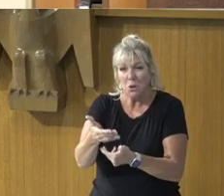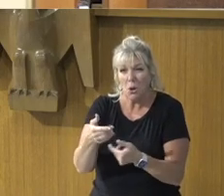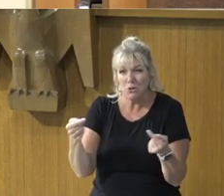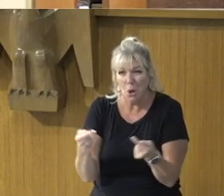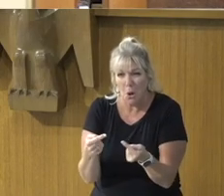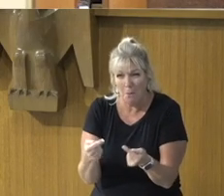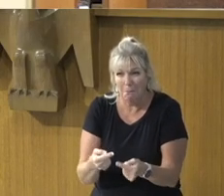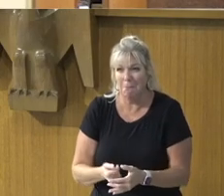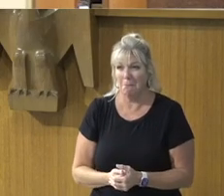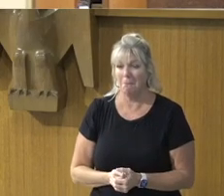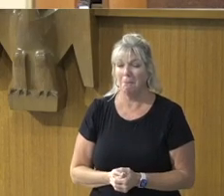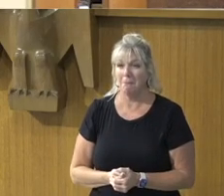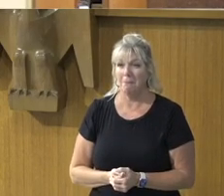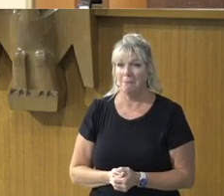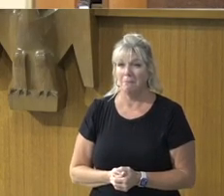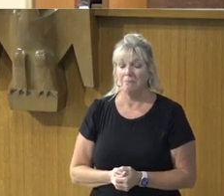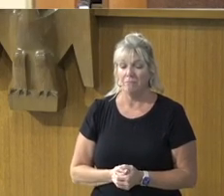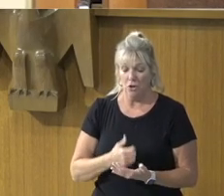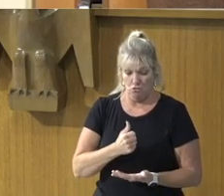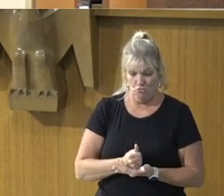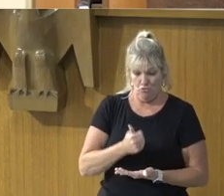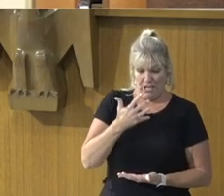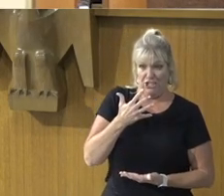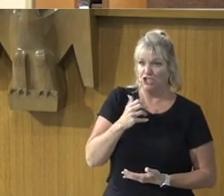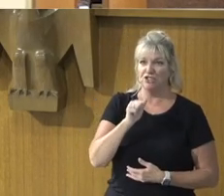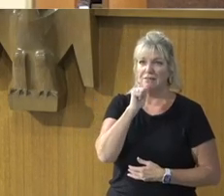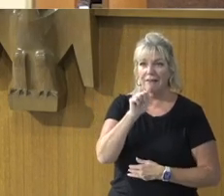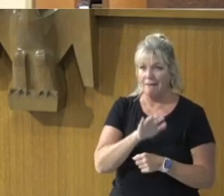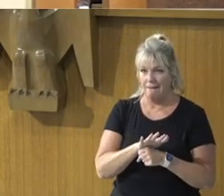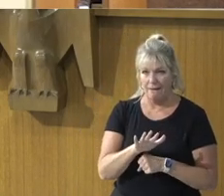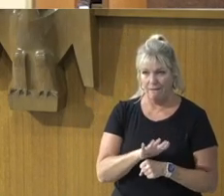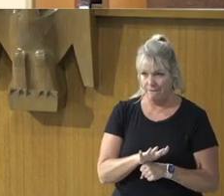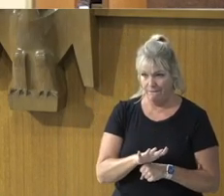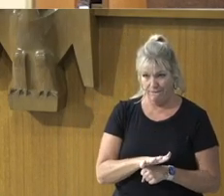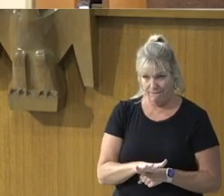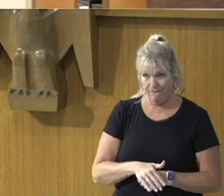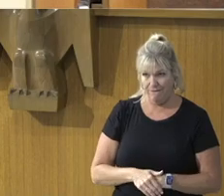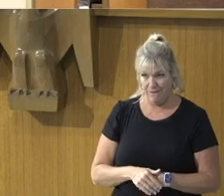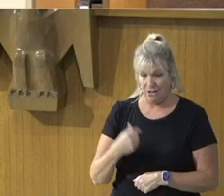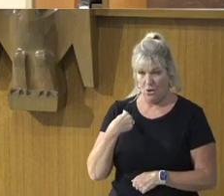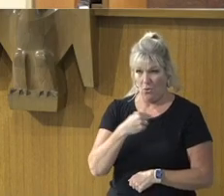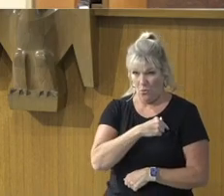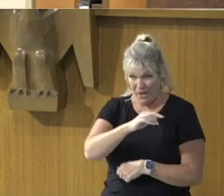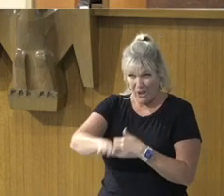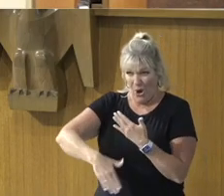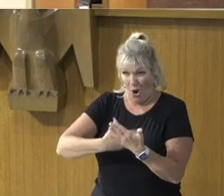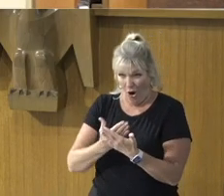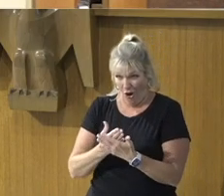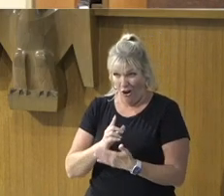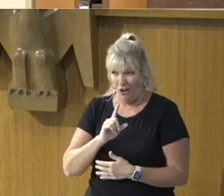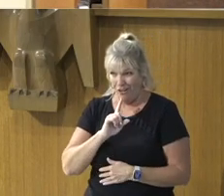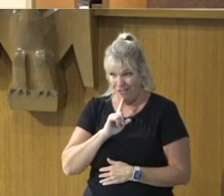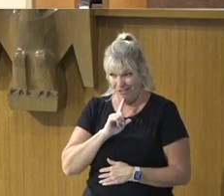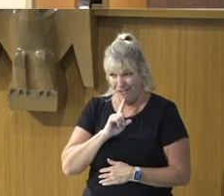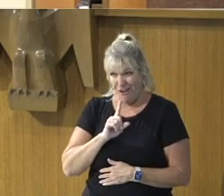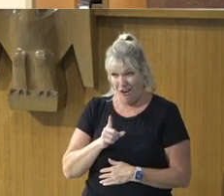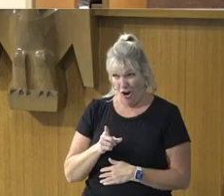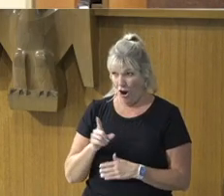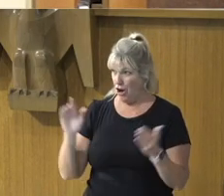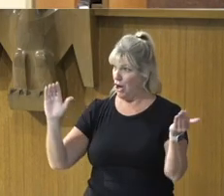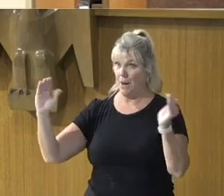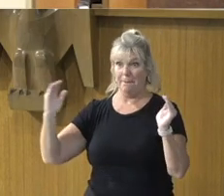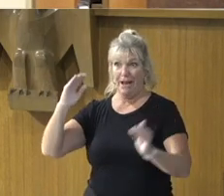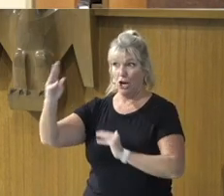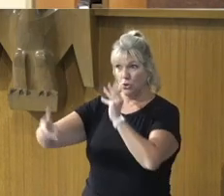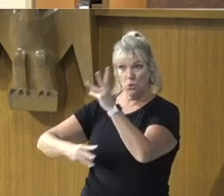I mean, When it's not enough to be rich, As surely, We all are, At the very least, In comparison with the world's